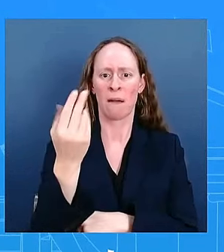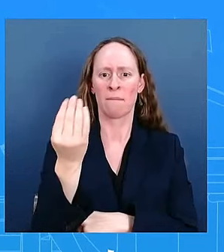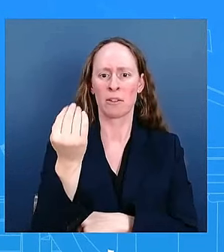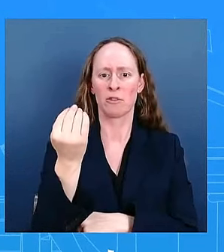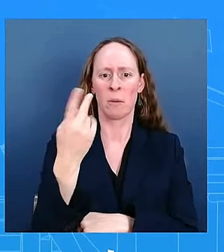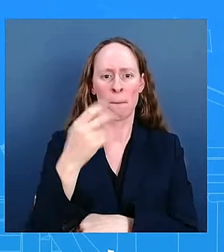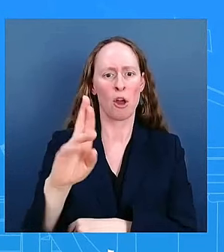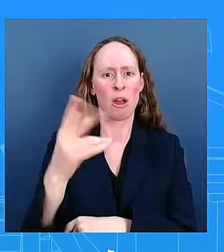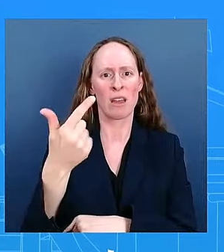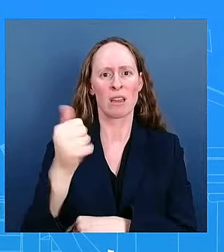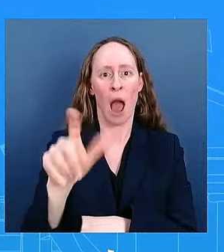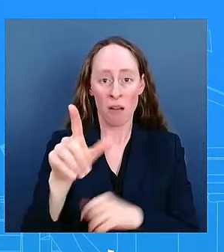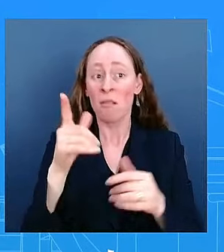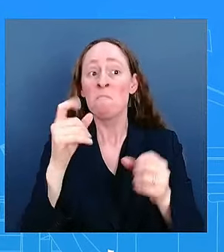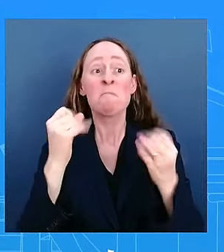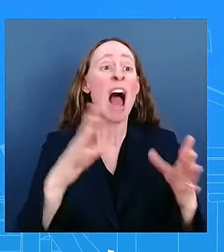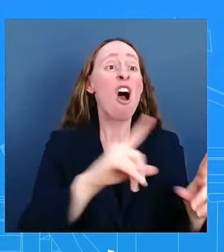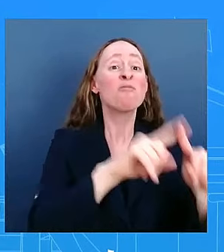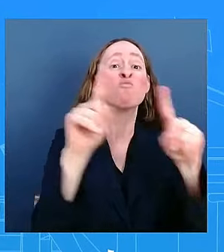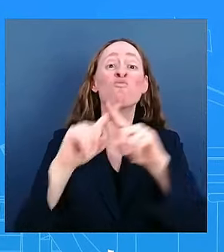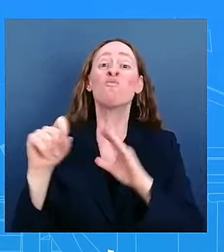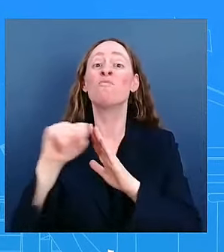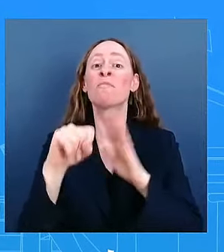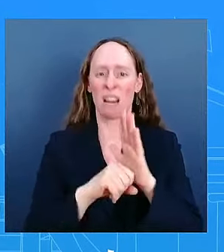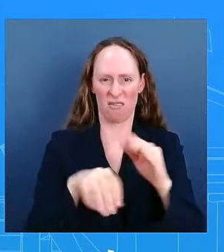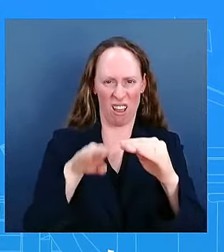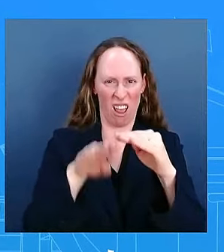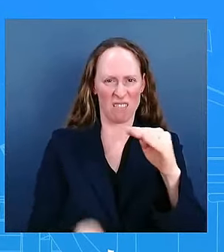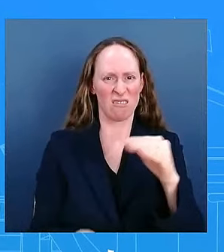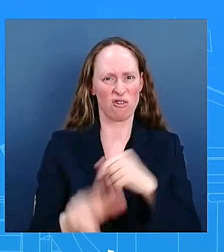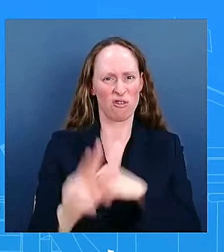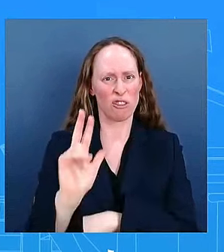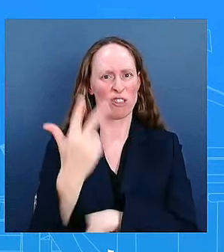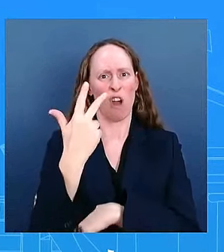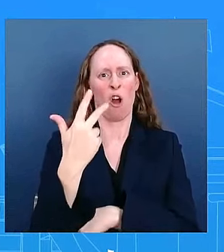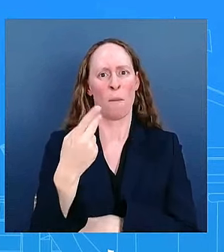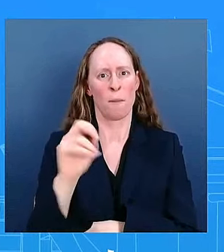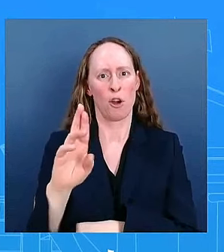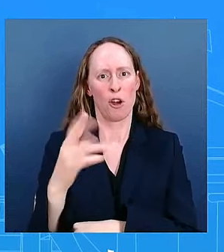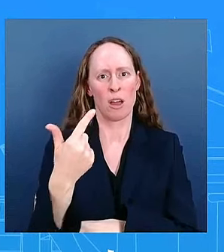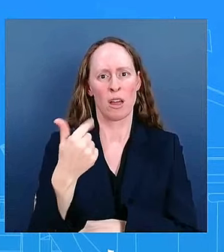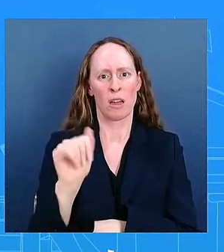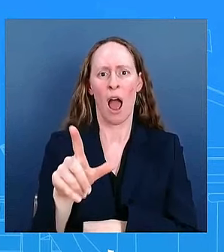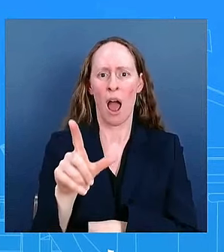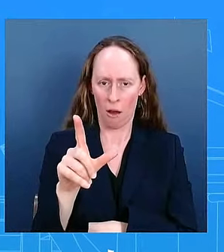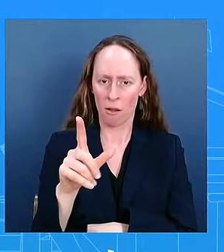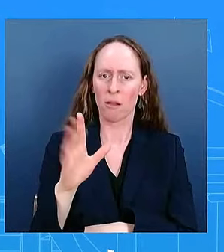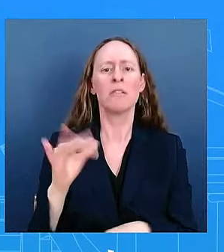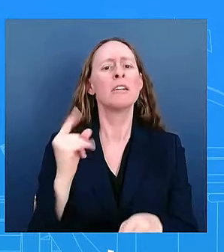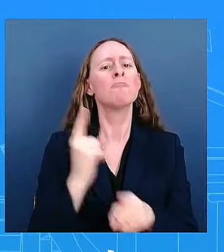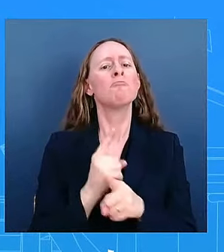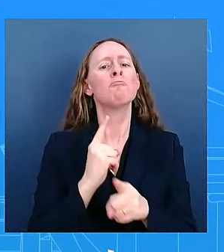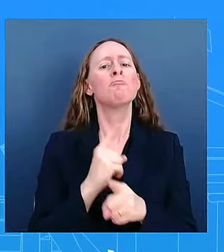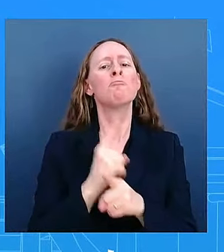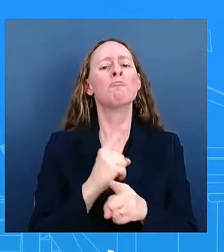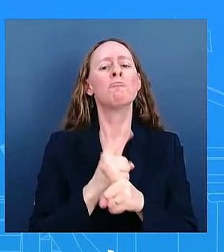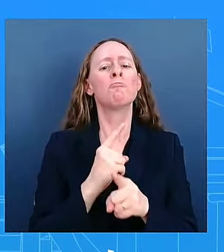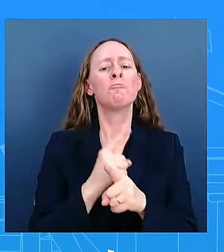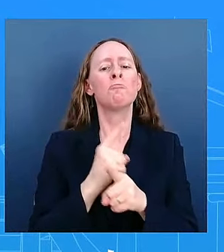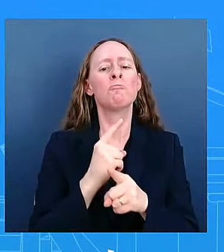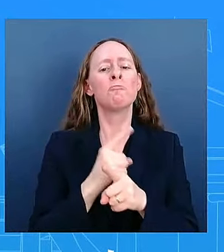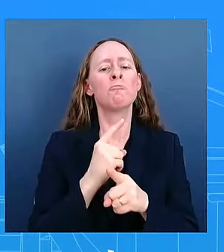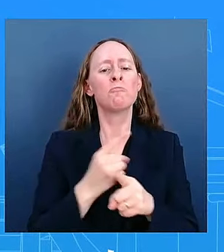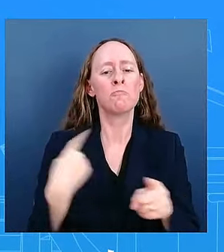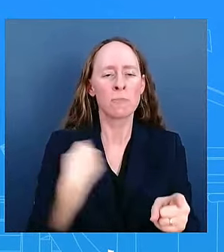consistent with the most important dynamics of the macro economy during our administration strong gdp growth strong job